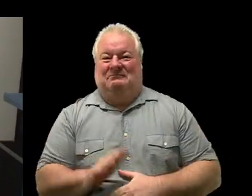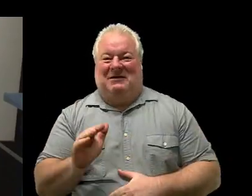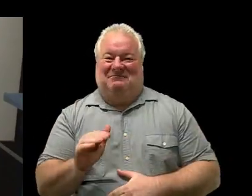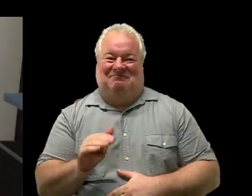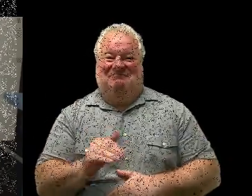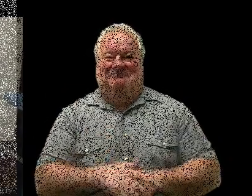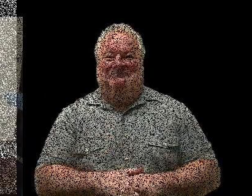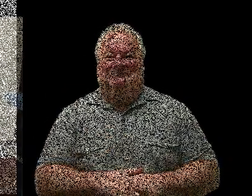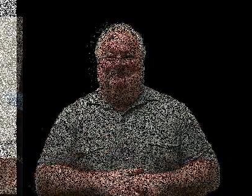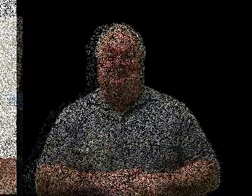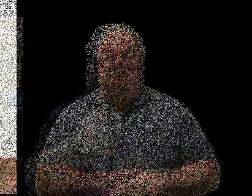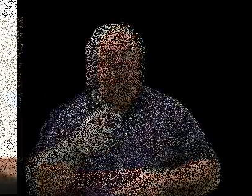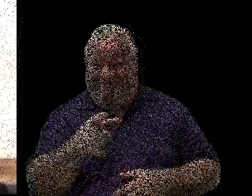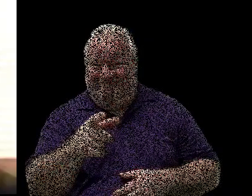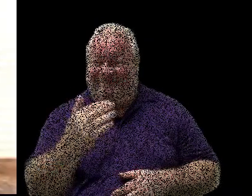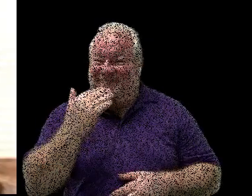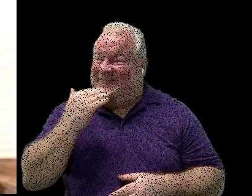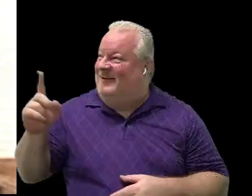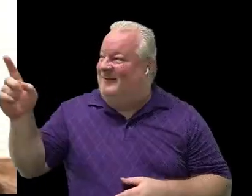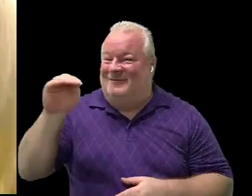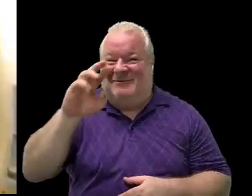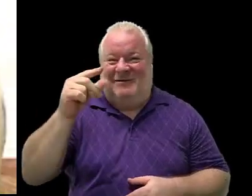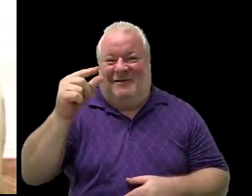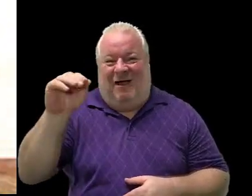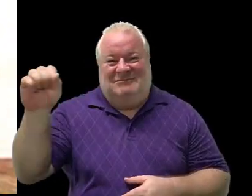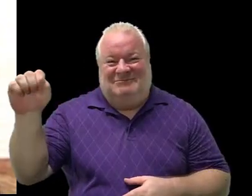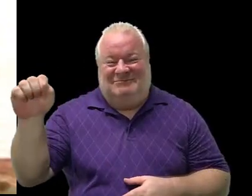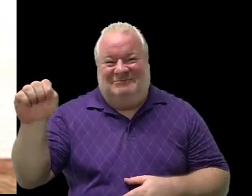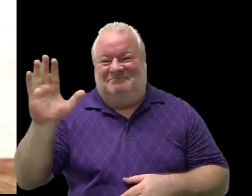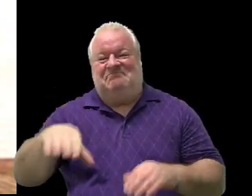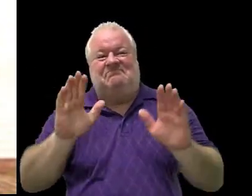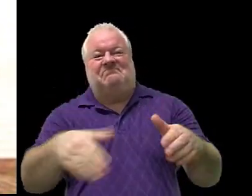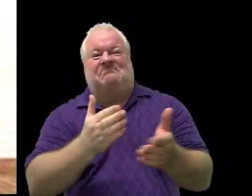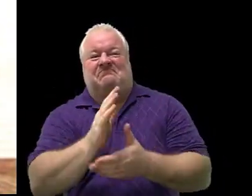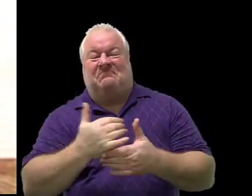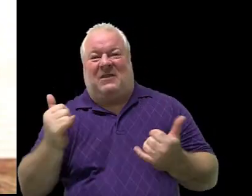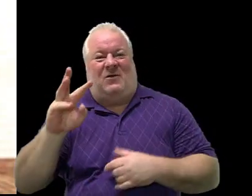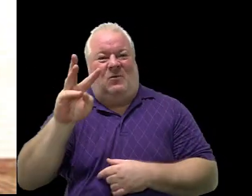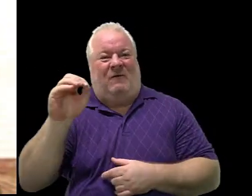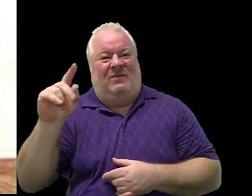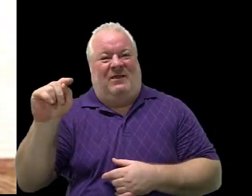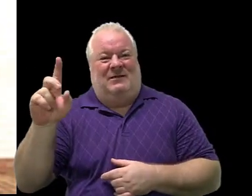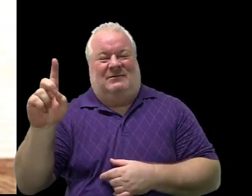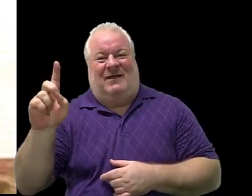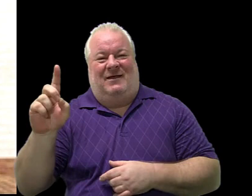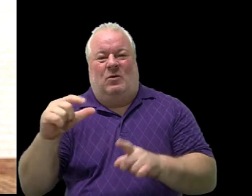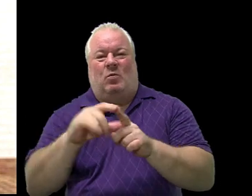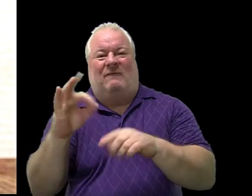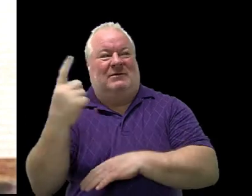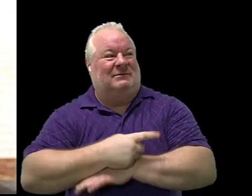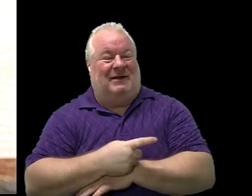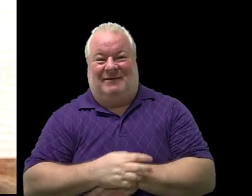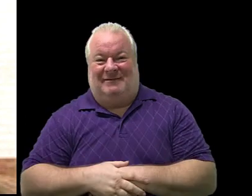Bye. Thank you, Mr. Goss. Alright, it's our word of the day.